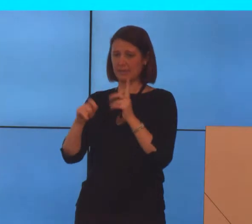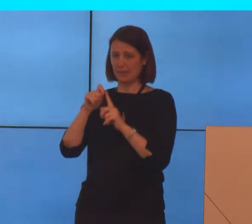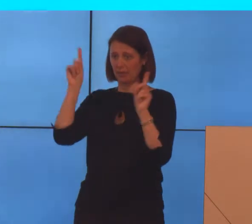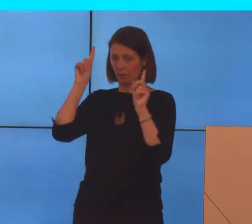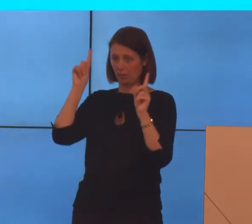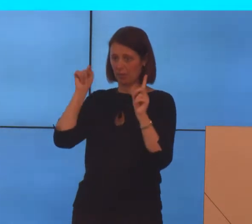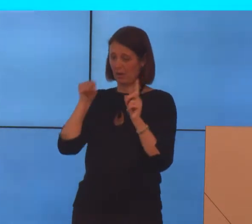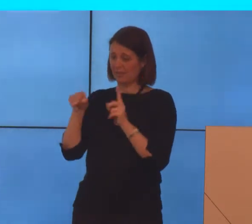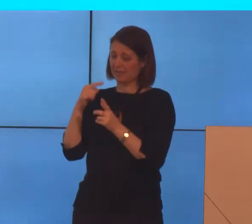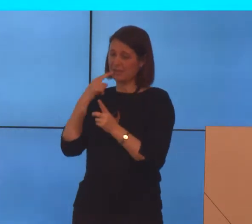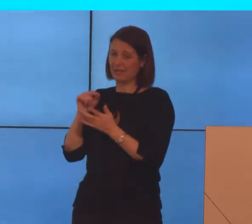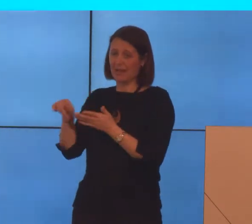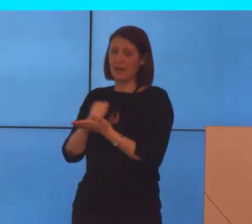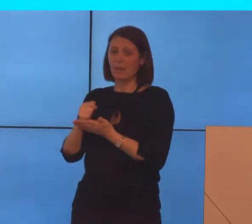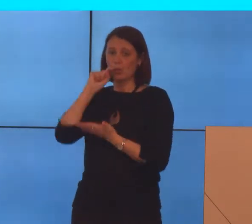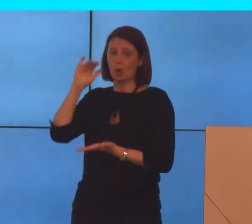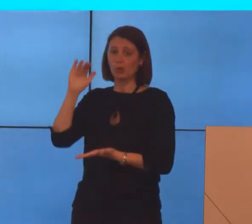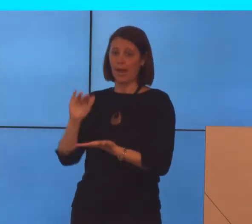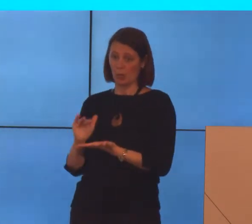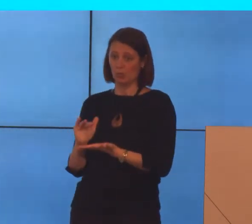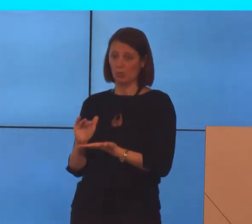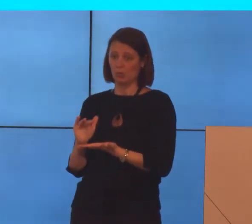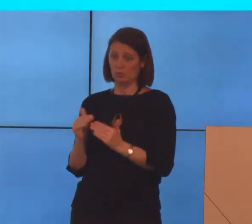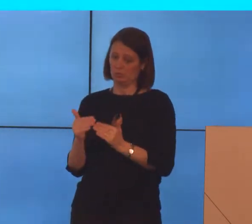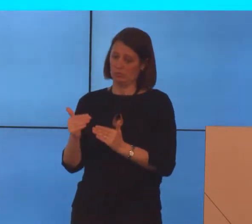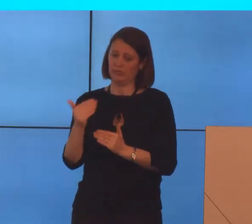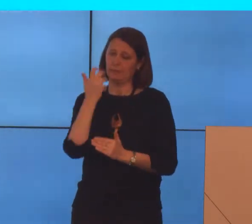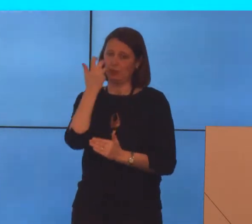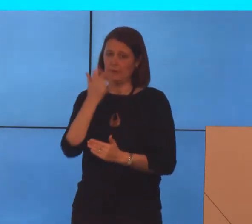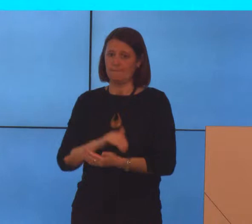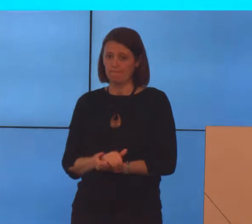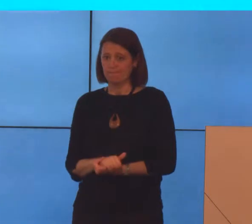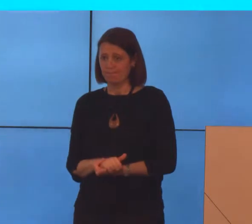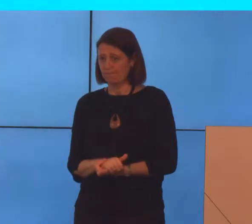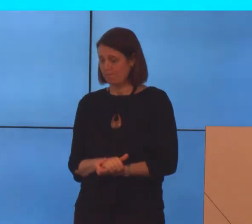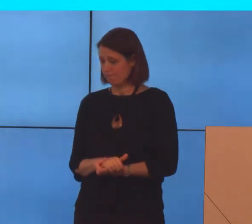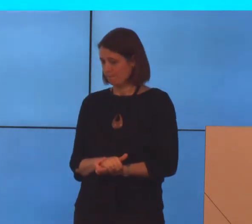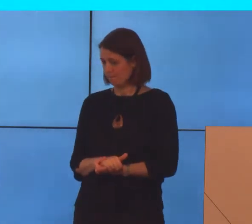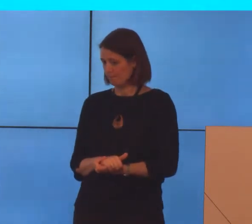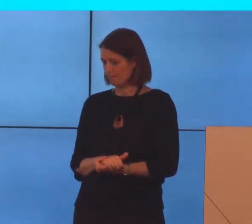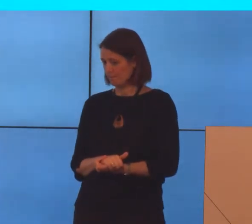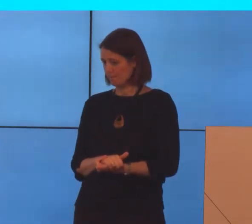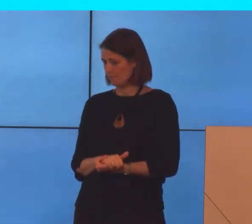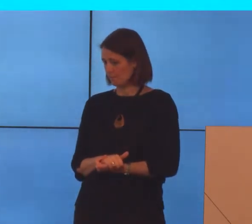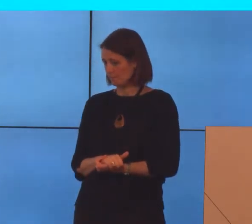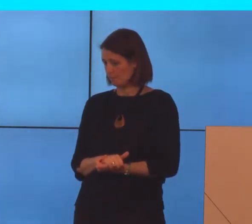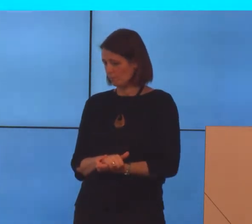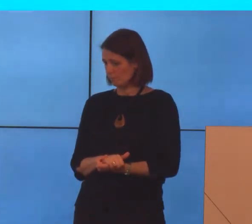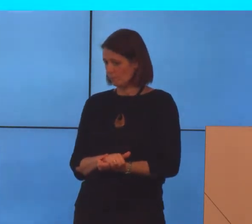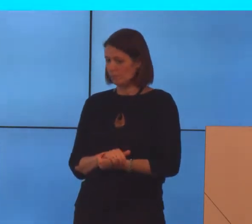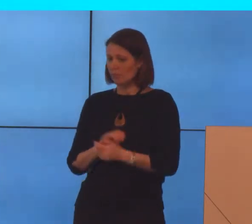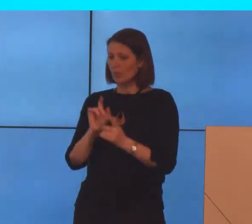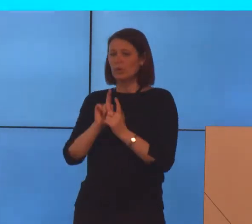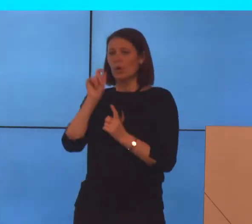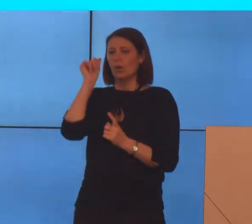It's expected that that figure will go down in the not-too-distant future. We also know